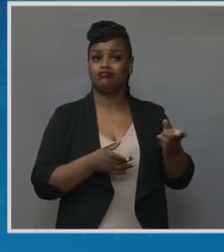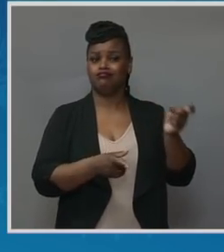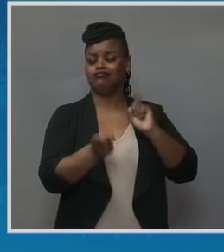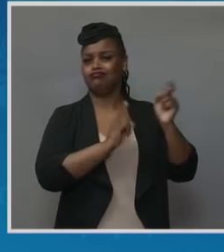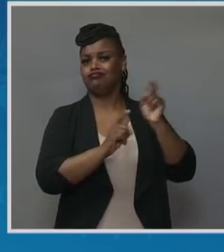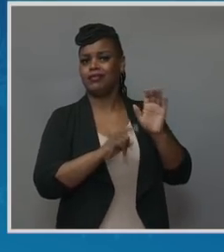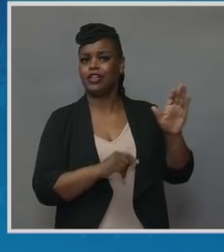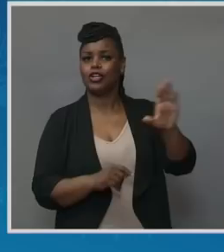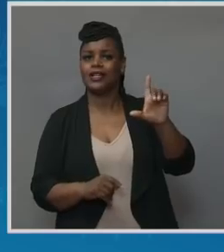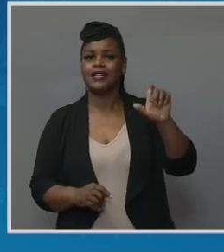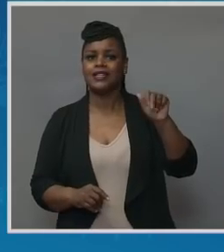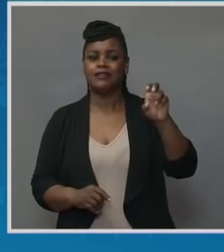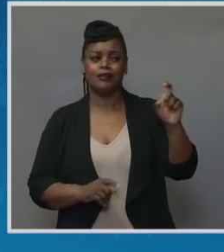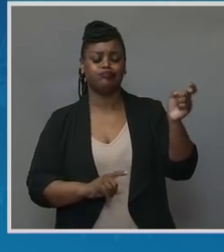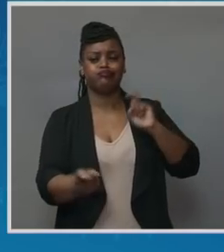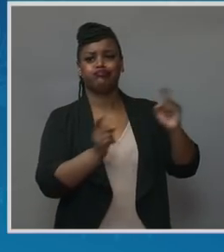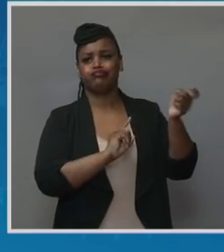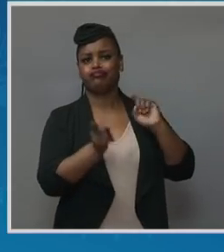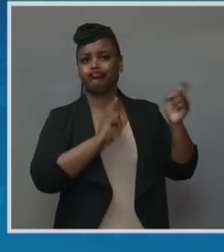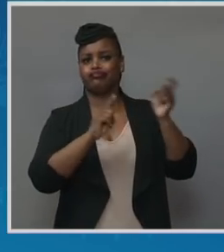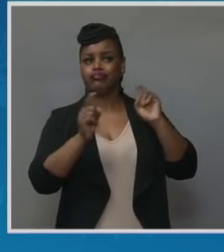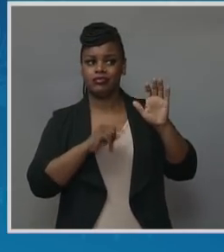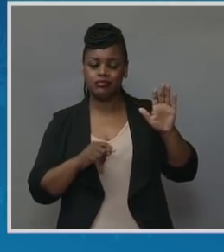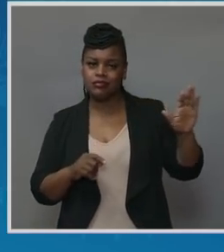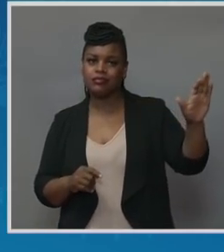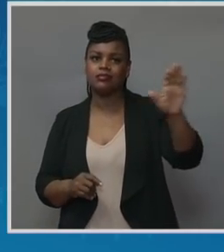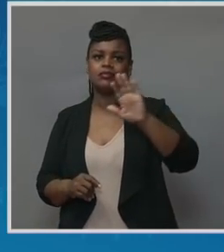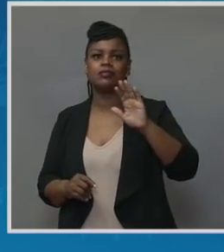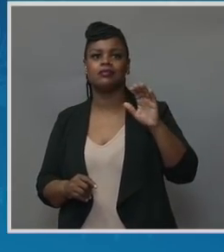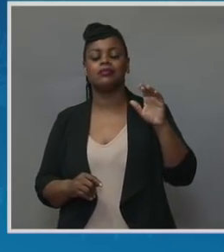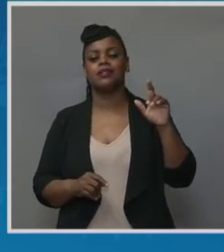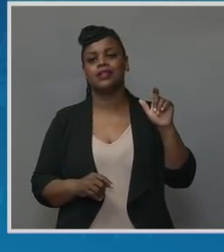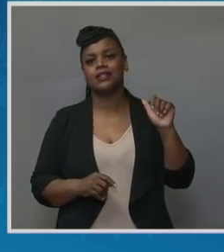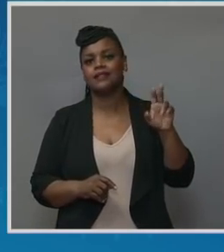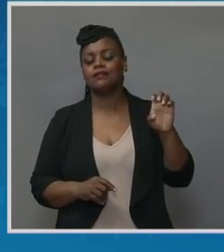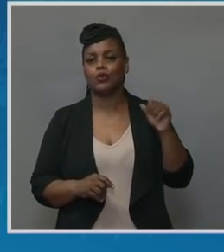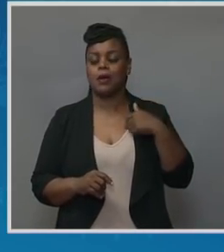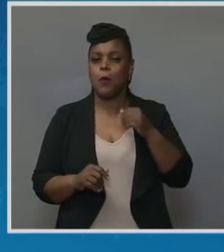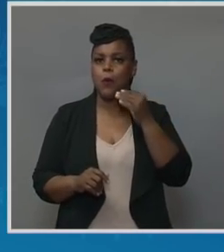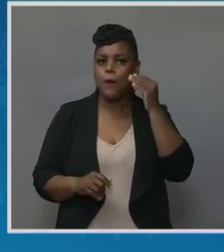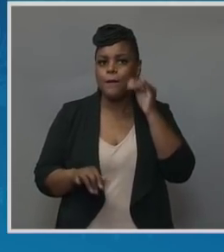donated to me so that I could be home and have this time to grieve and heal.